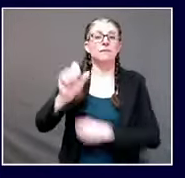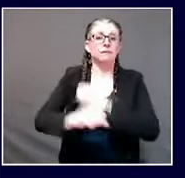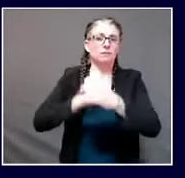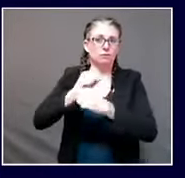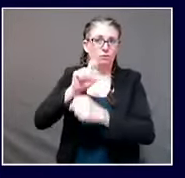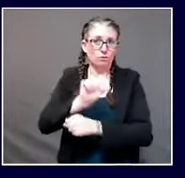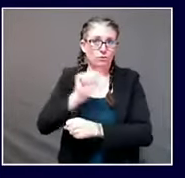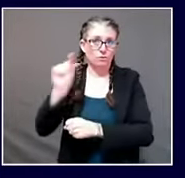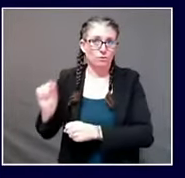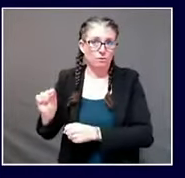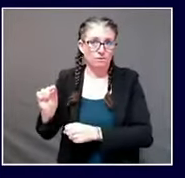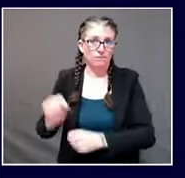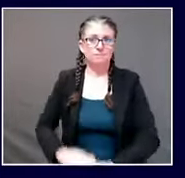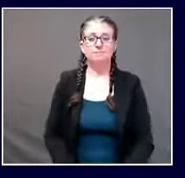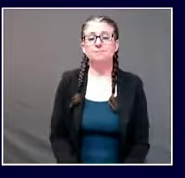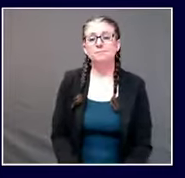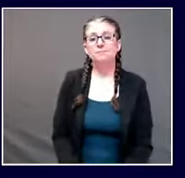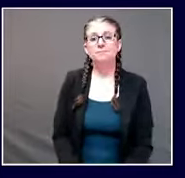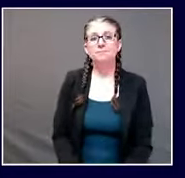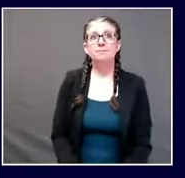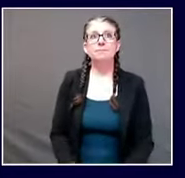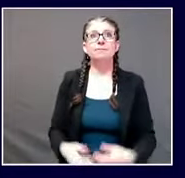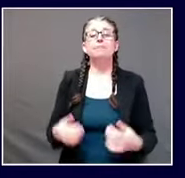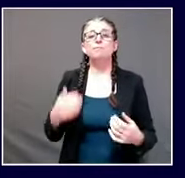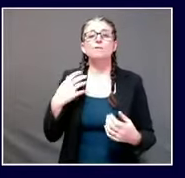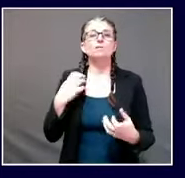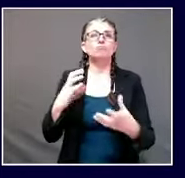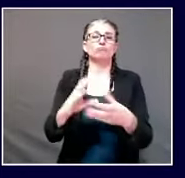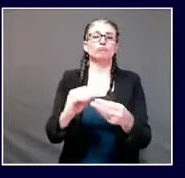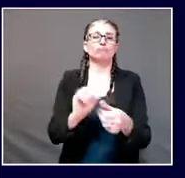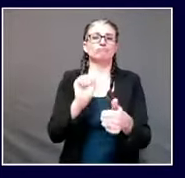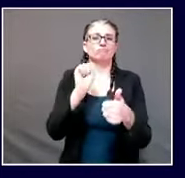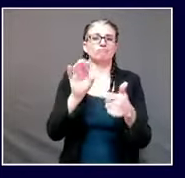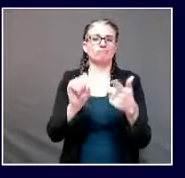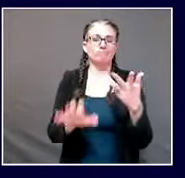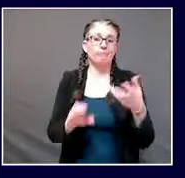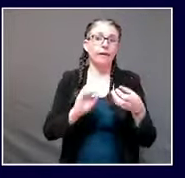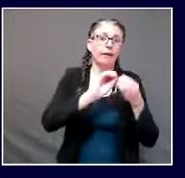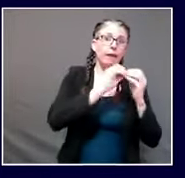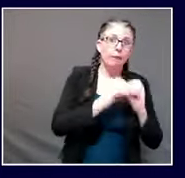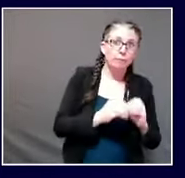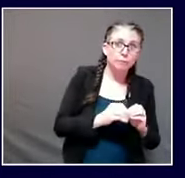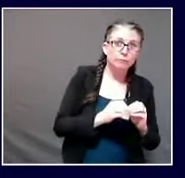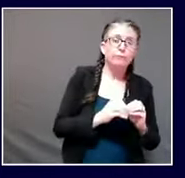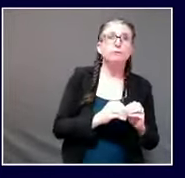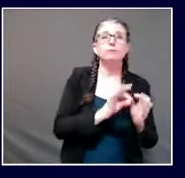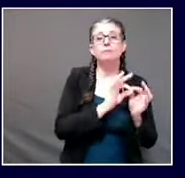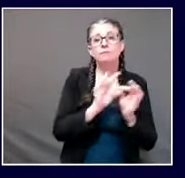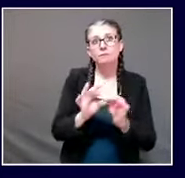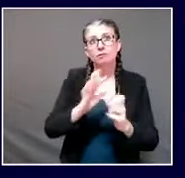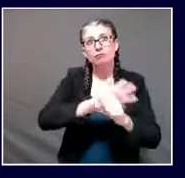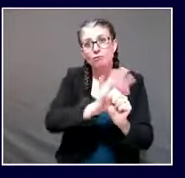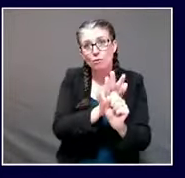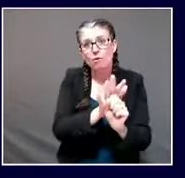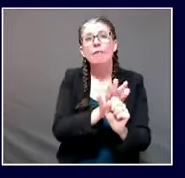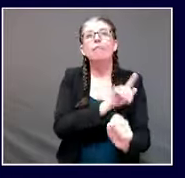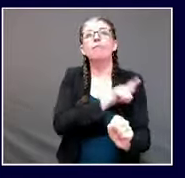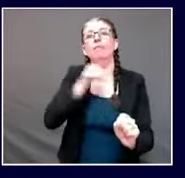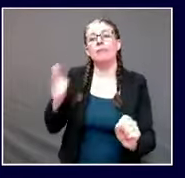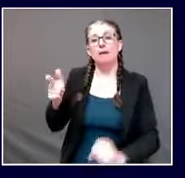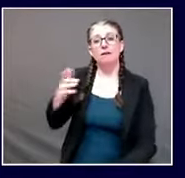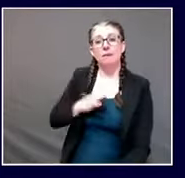I'll provide a quick update on where things stand from an epidemiological perspective. I'll then turn things over to Commissioner Lambrou for